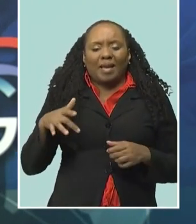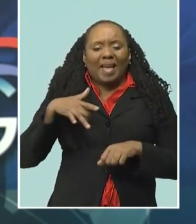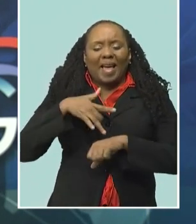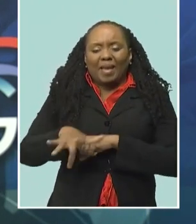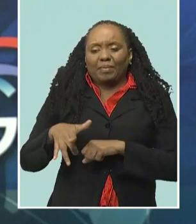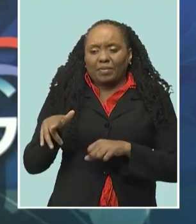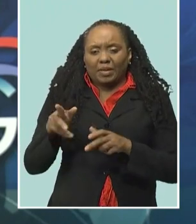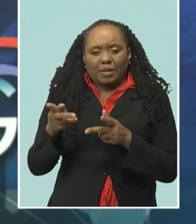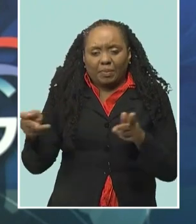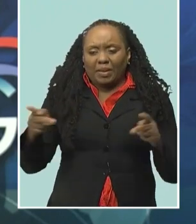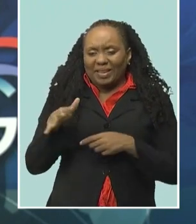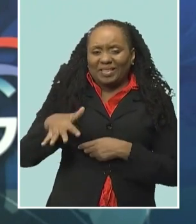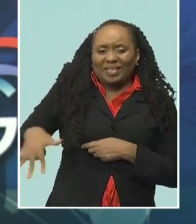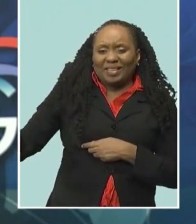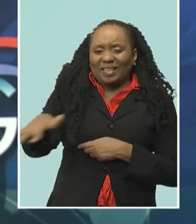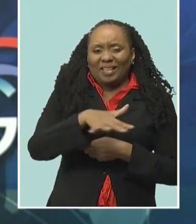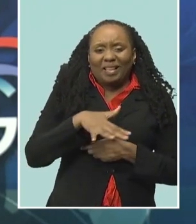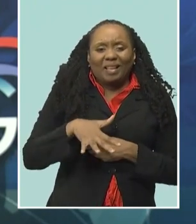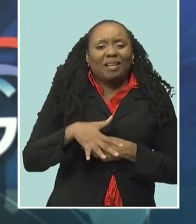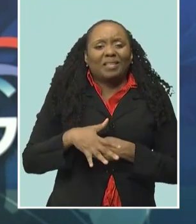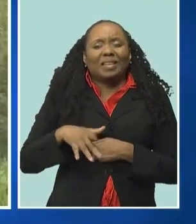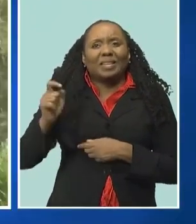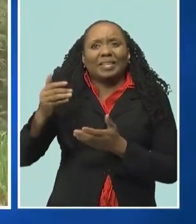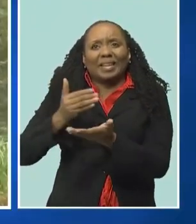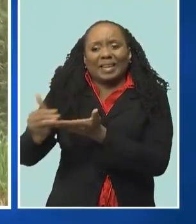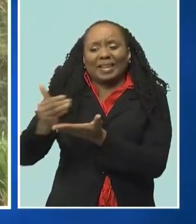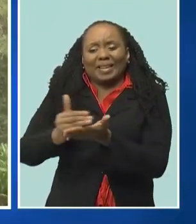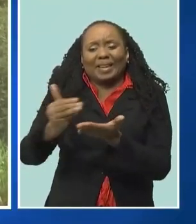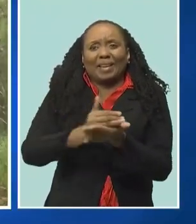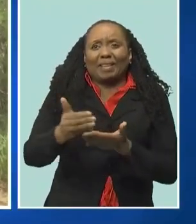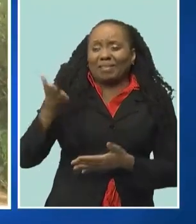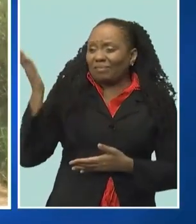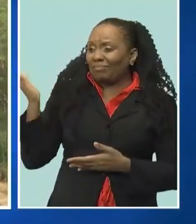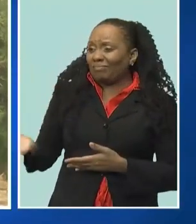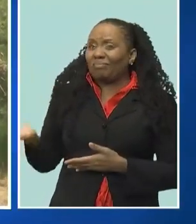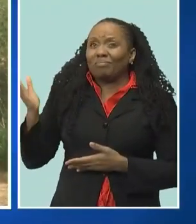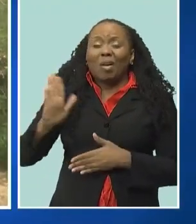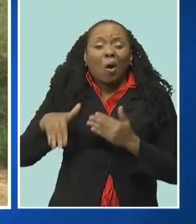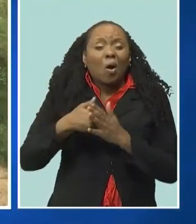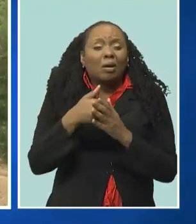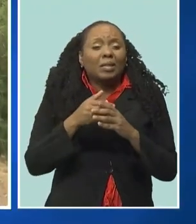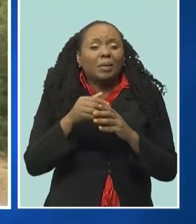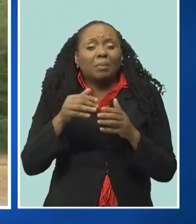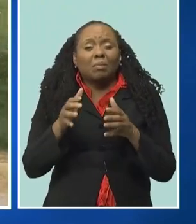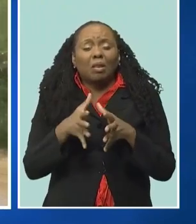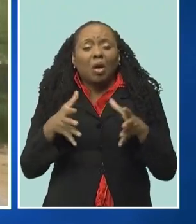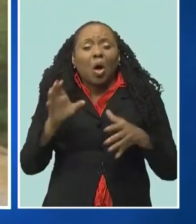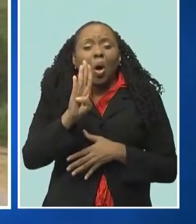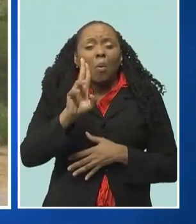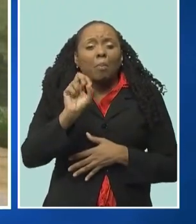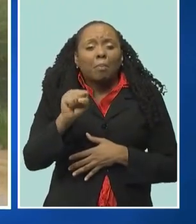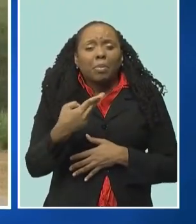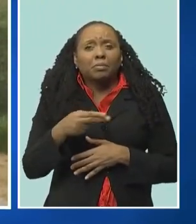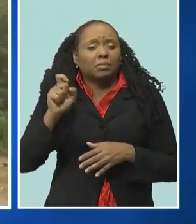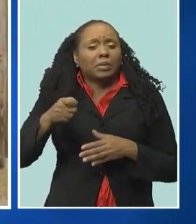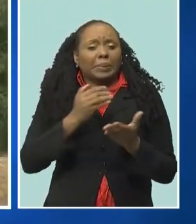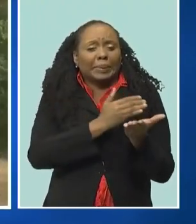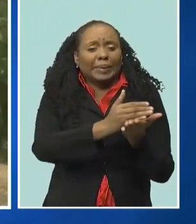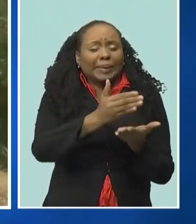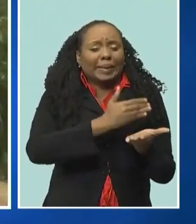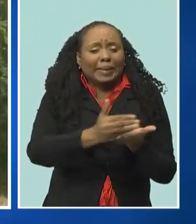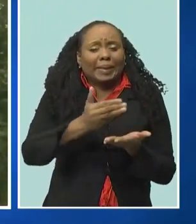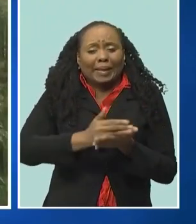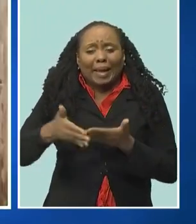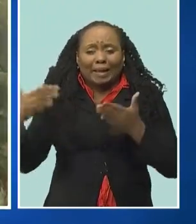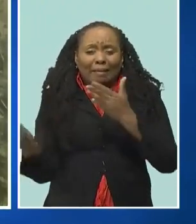the creature to be cleared by the authorities. I feel the area want the bushing all the trees it really want cleaning up. That's what